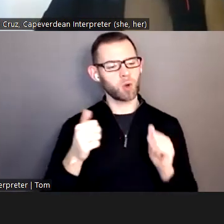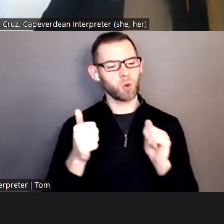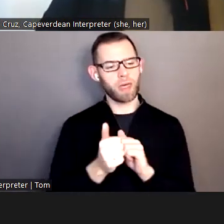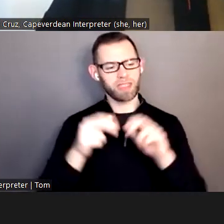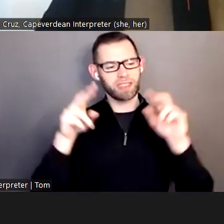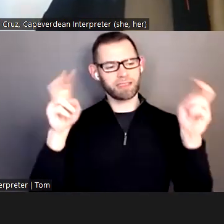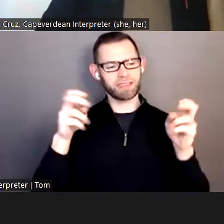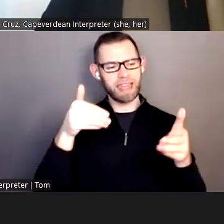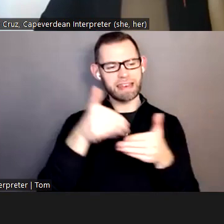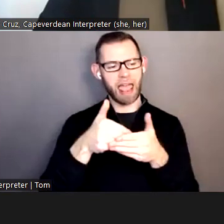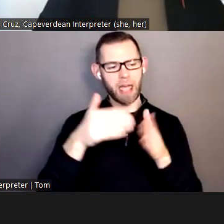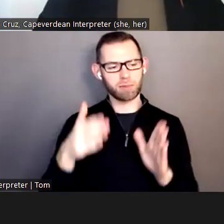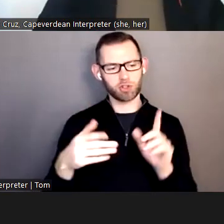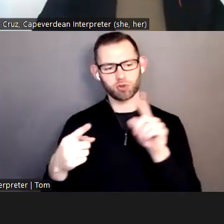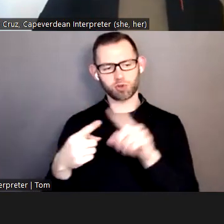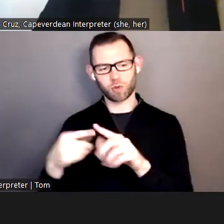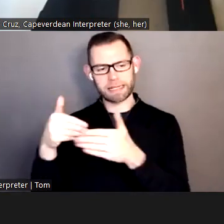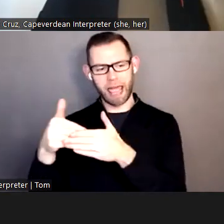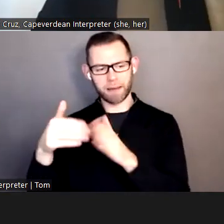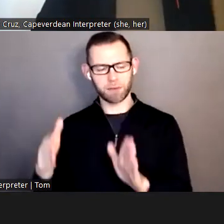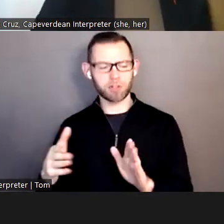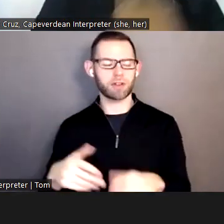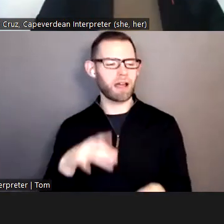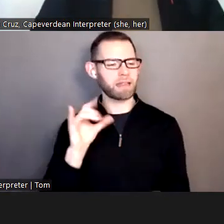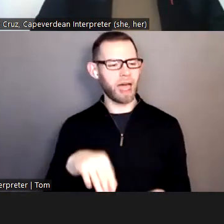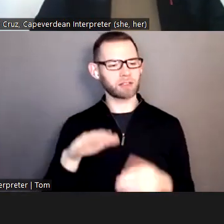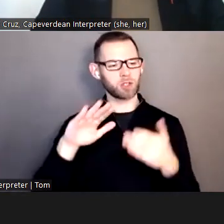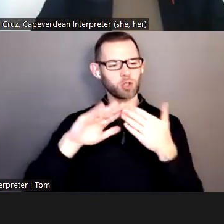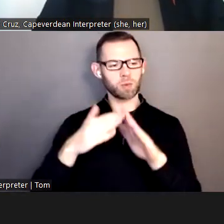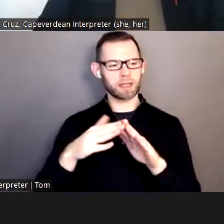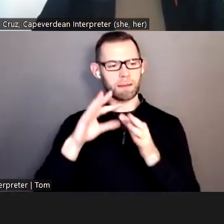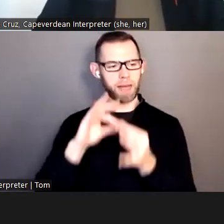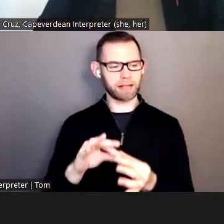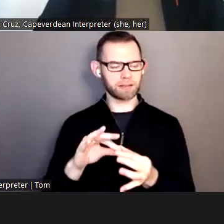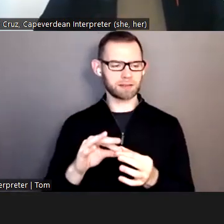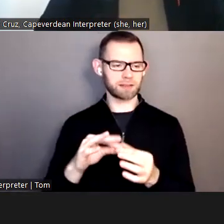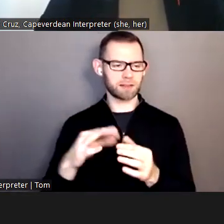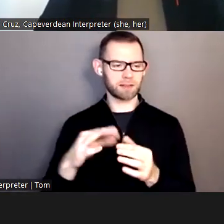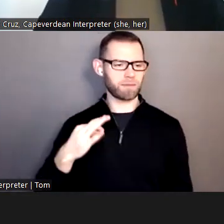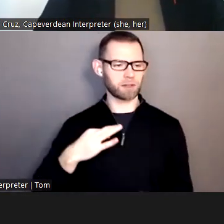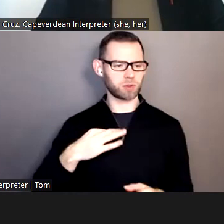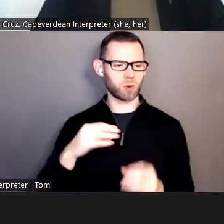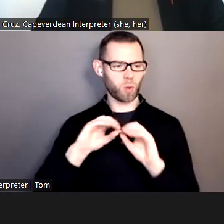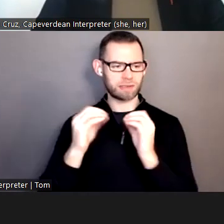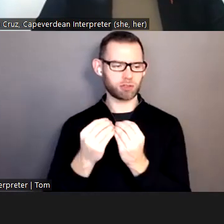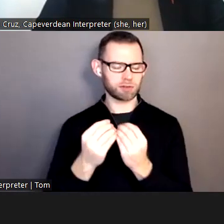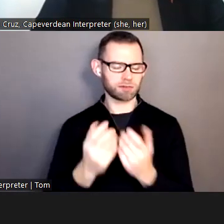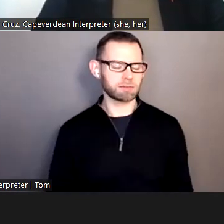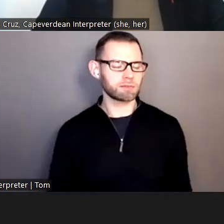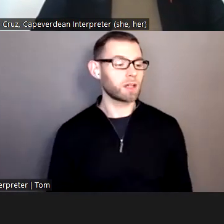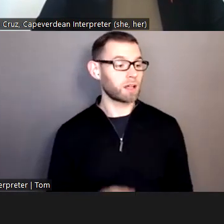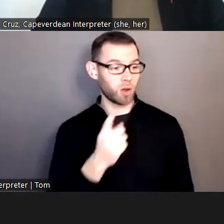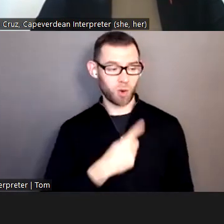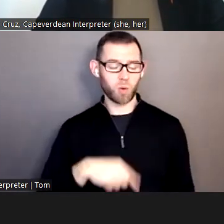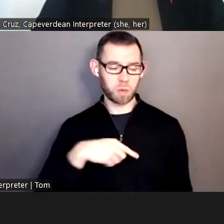which is a community based volunteer organization, and we've been aware